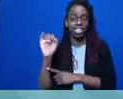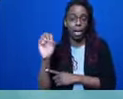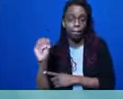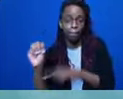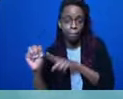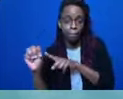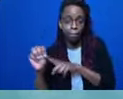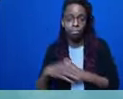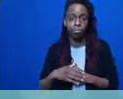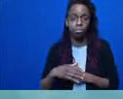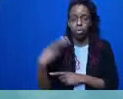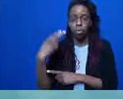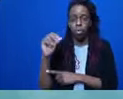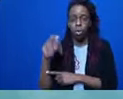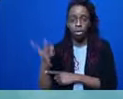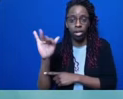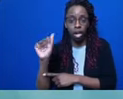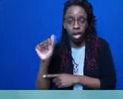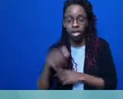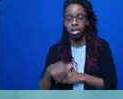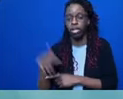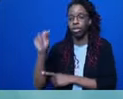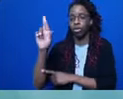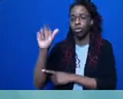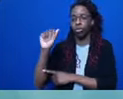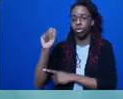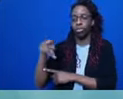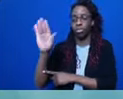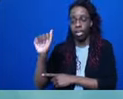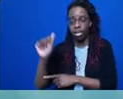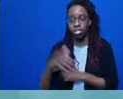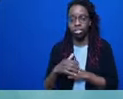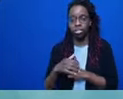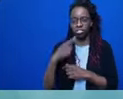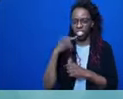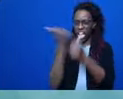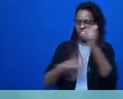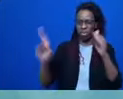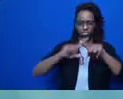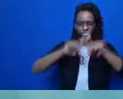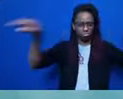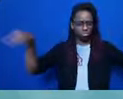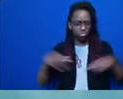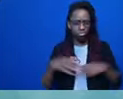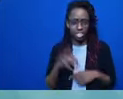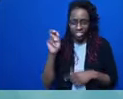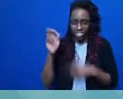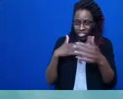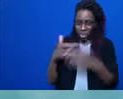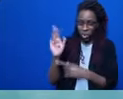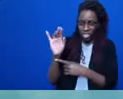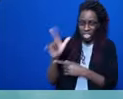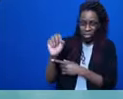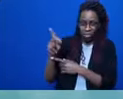exist everywhere, even in radical spaces. They are some of the threads out of which normative